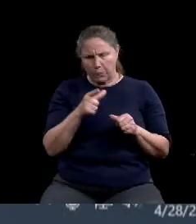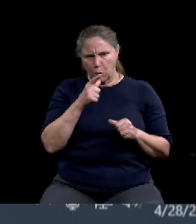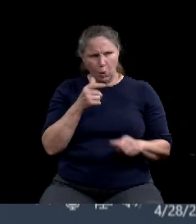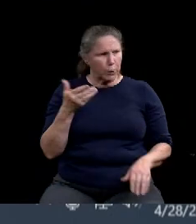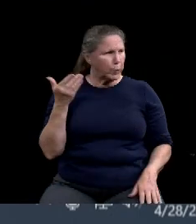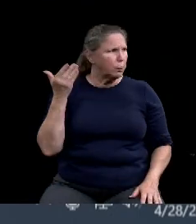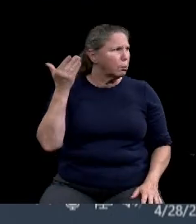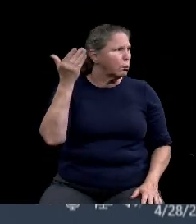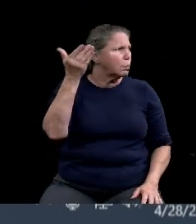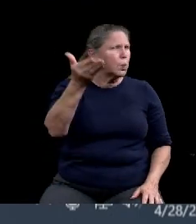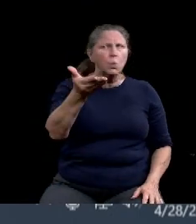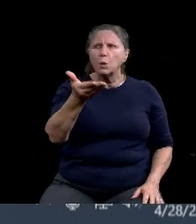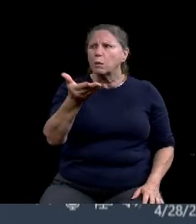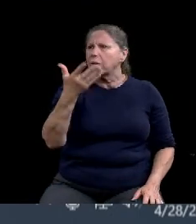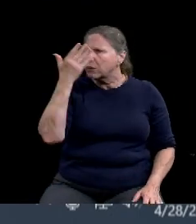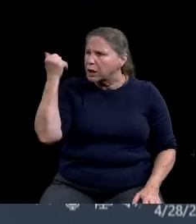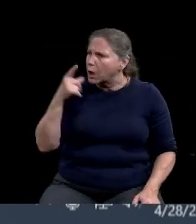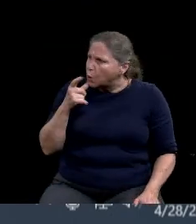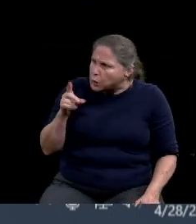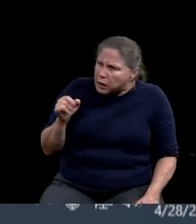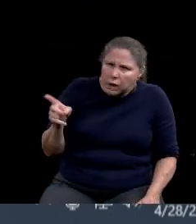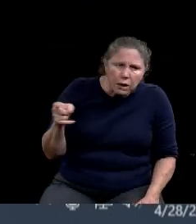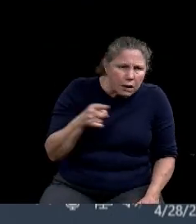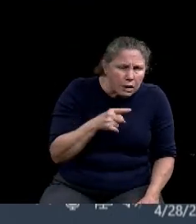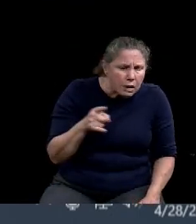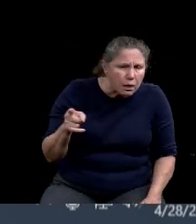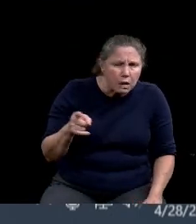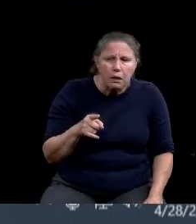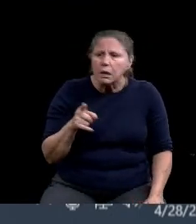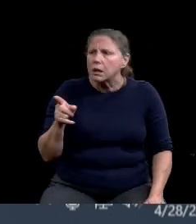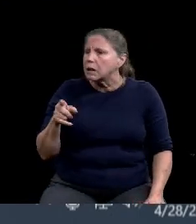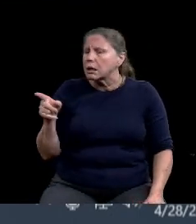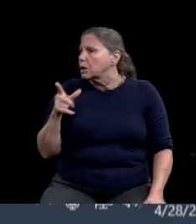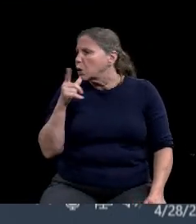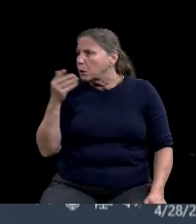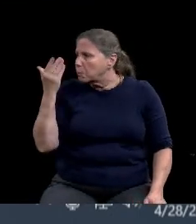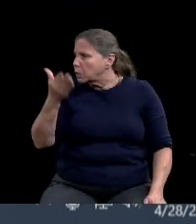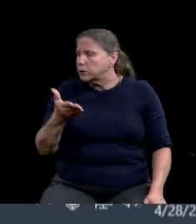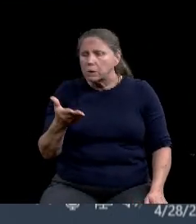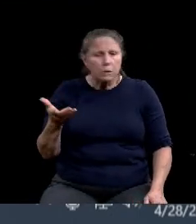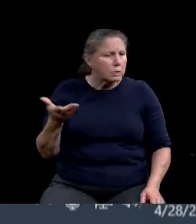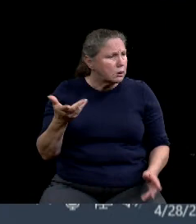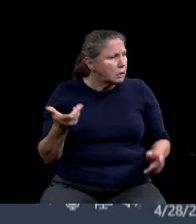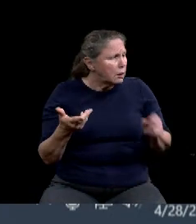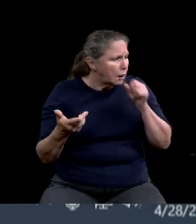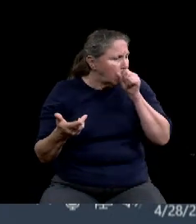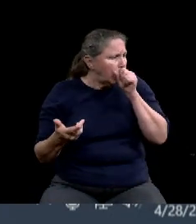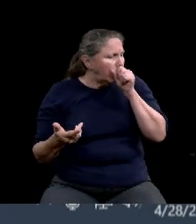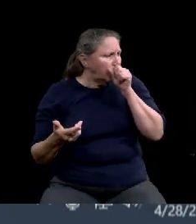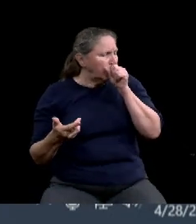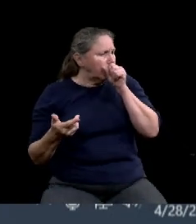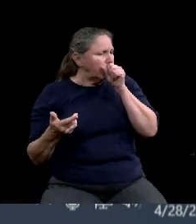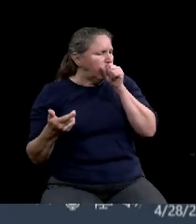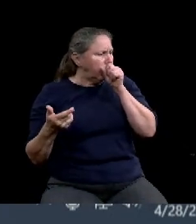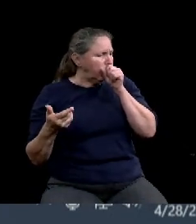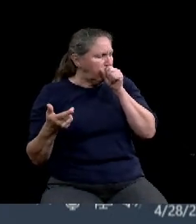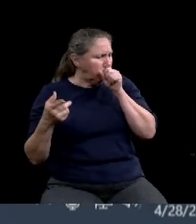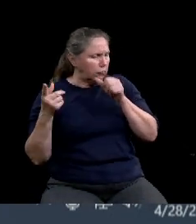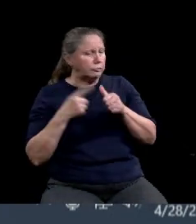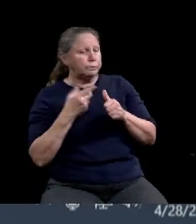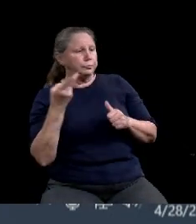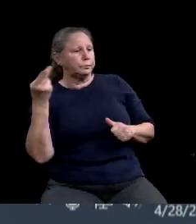That's wrong. Who made the motion on this? Uh, the first was, uh, council member homes and second was, um, barefield.